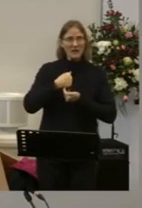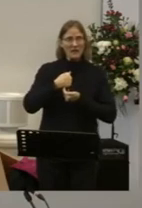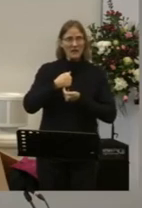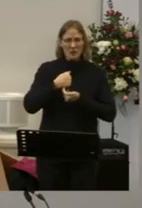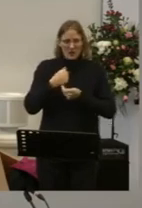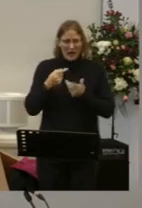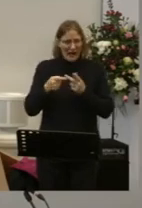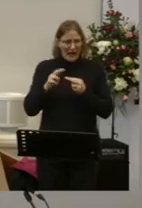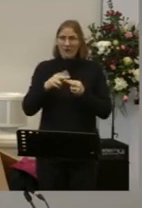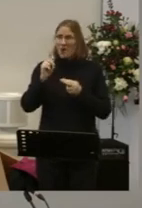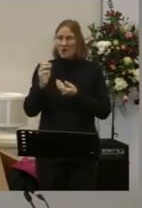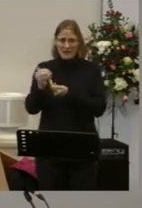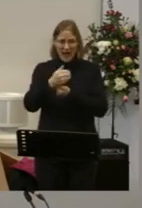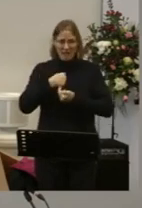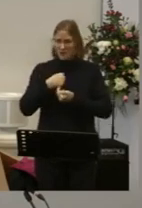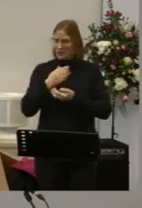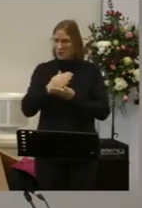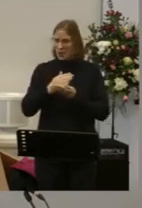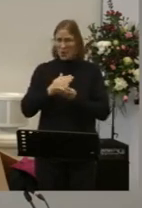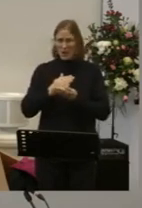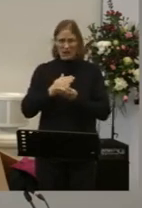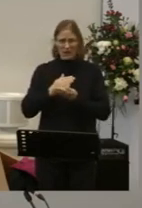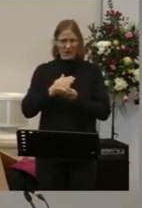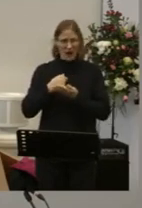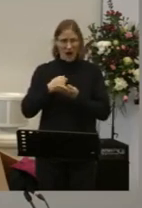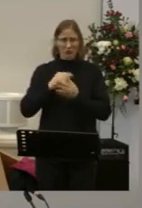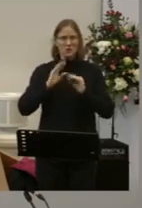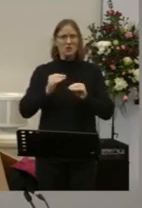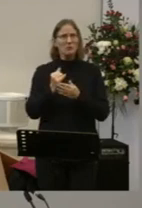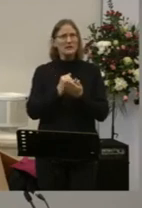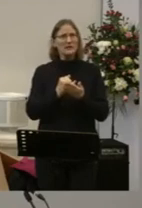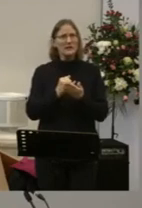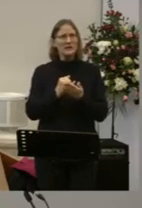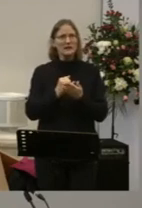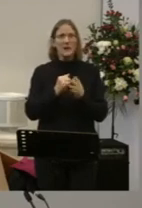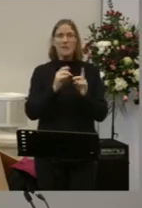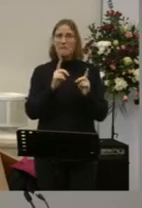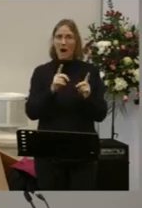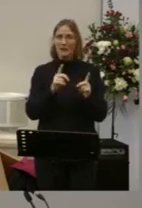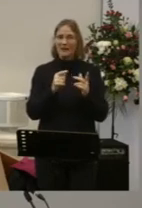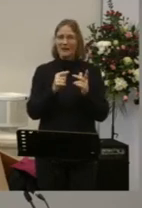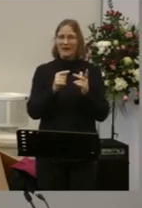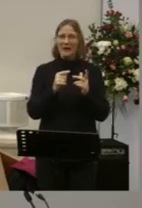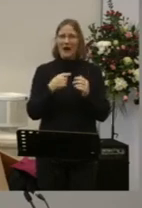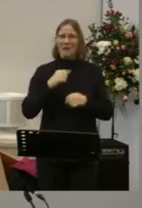Am I really saved? You know if you When you ask that question You know what you are doing?